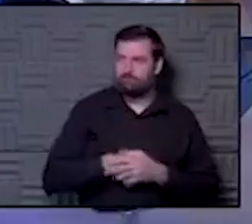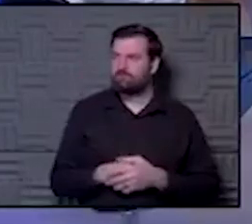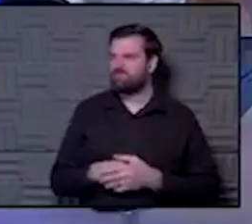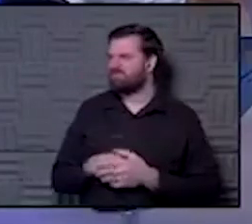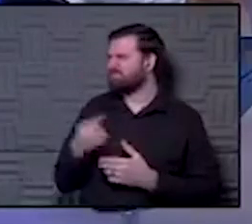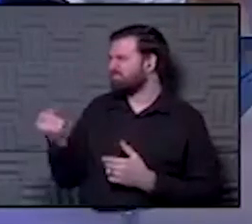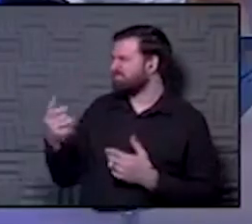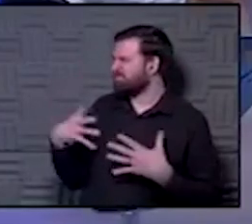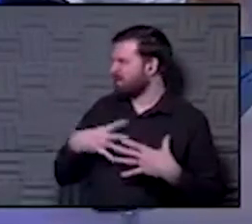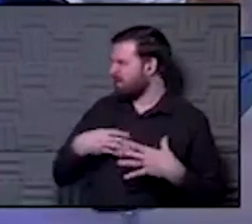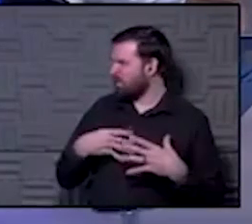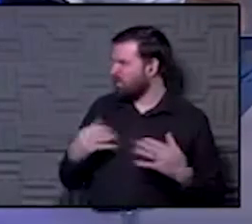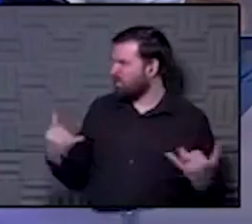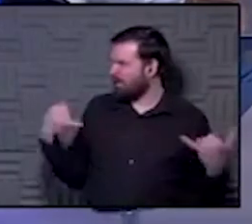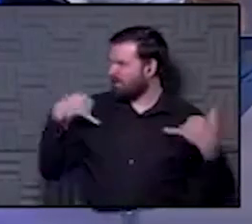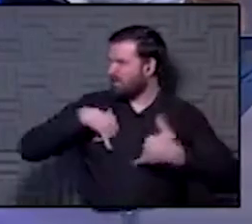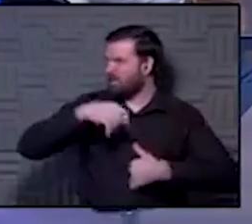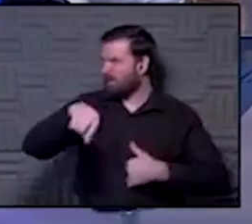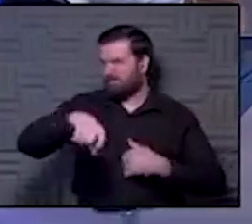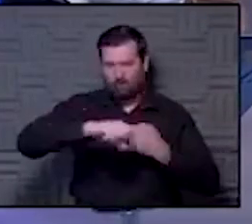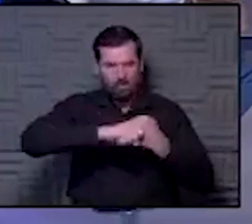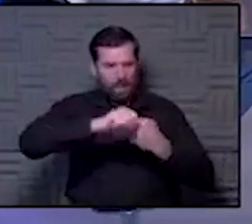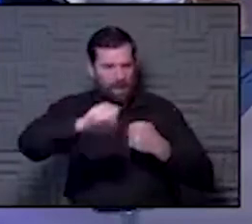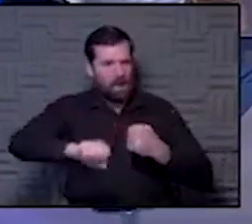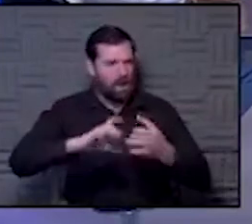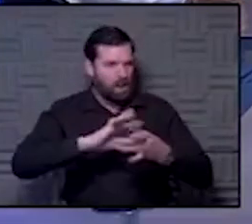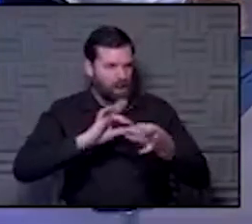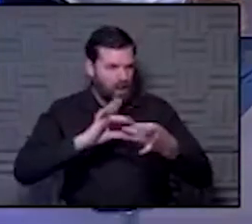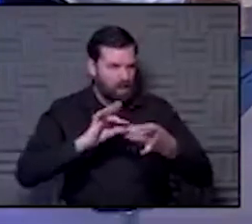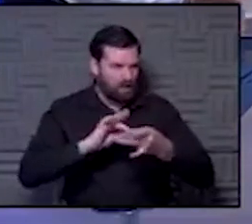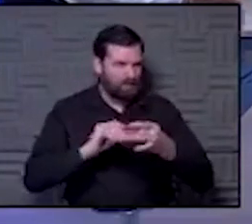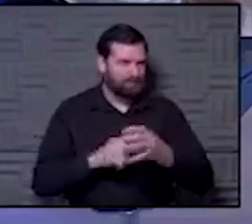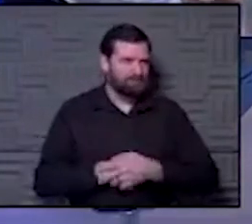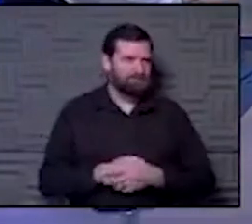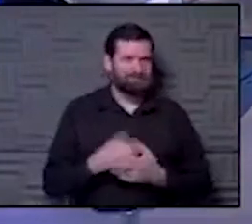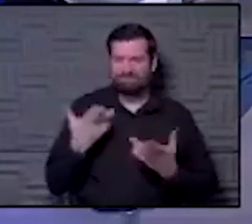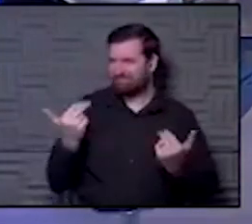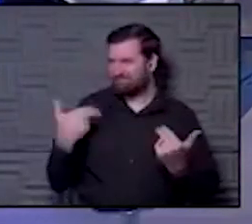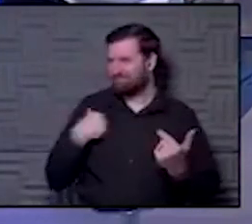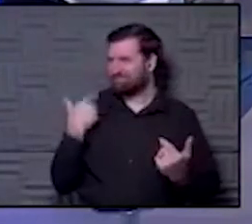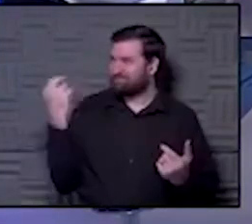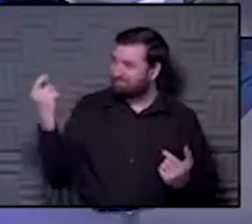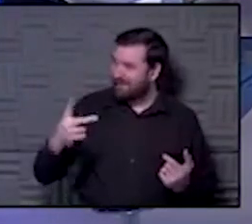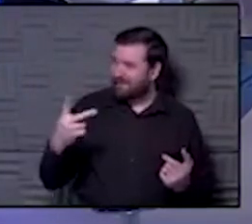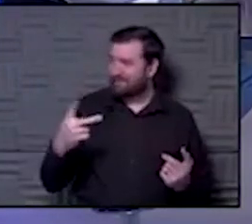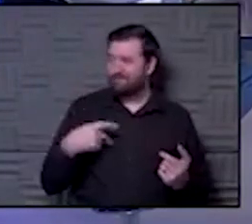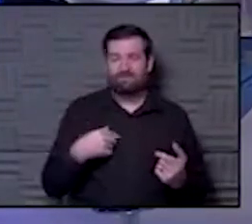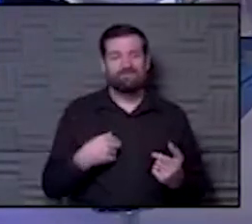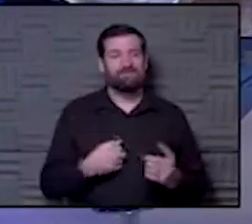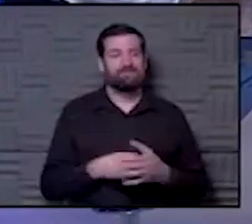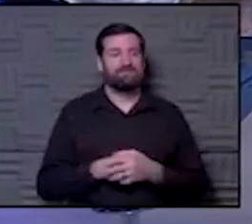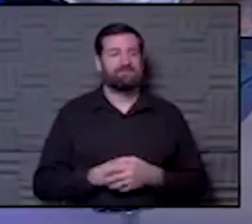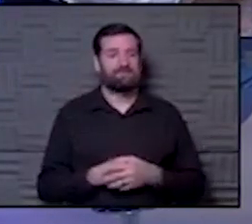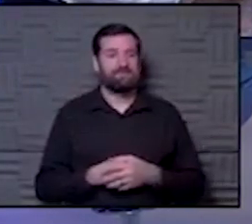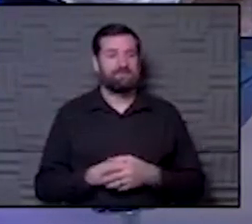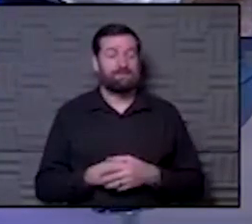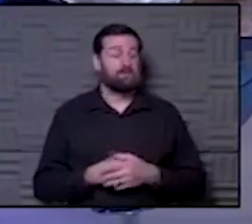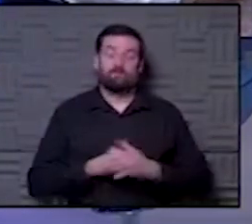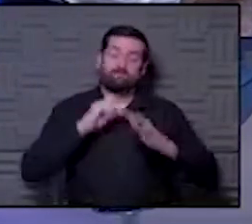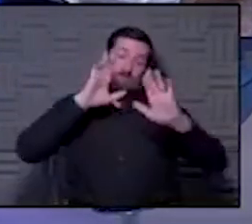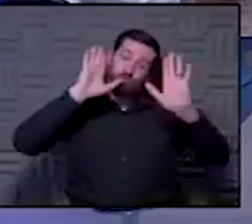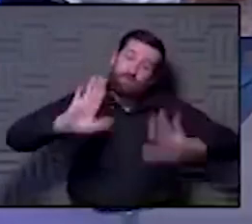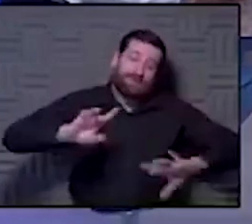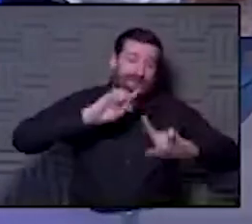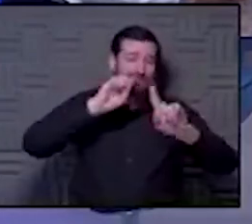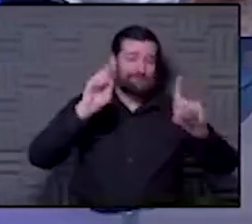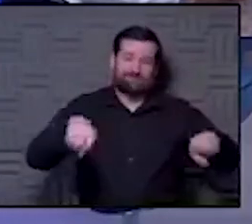I go back on, so you have to talk longer. So I'm back, and you gave a great answer,